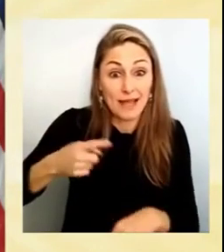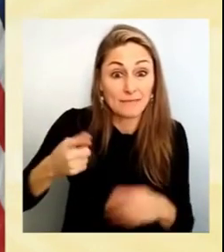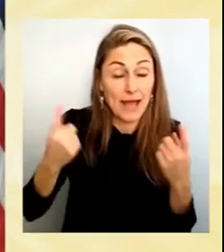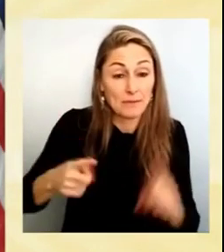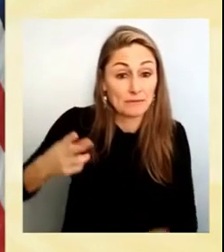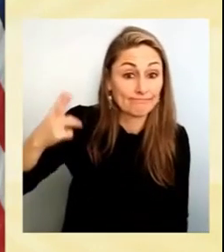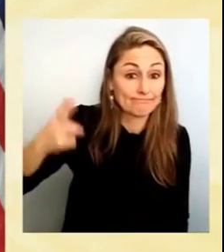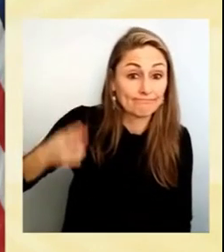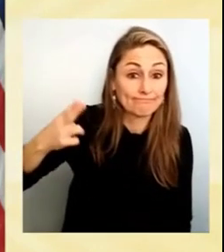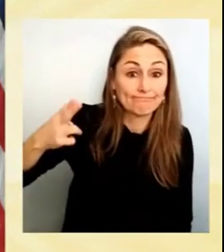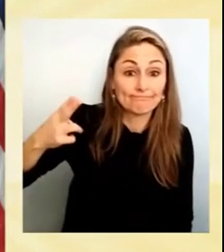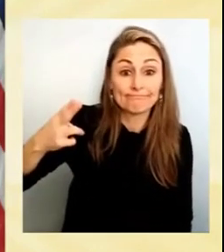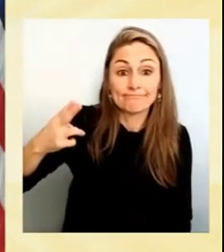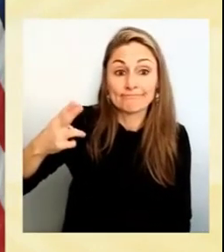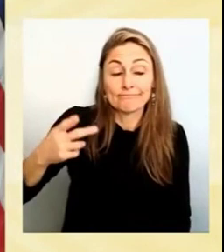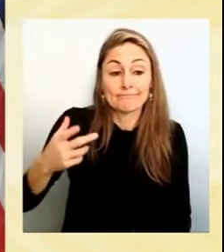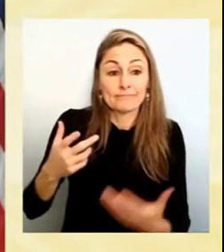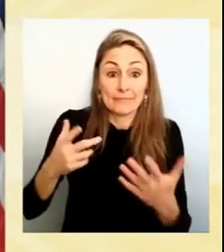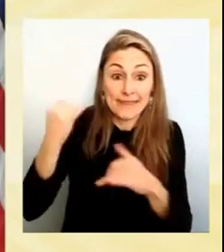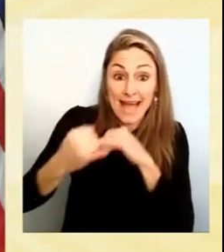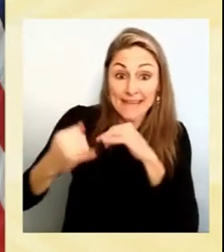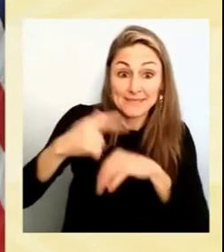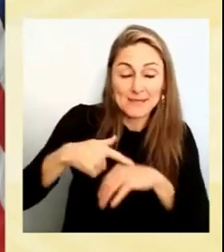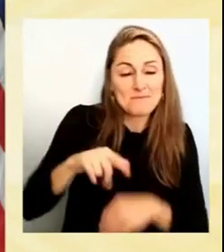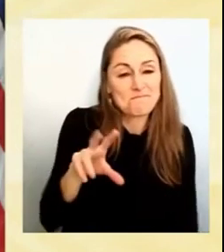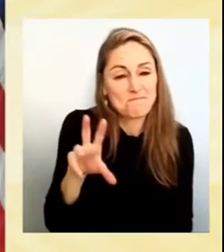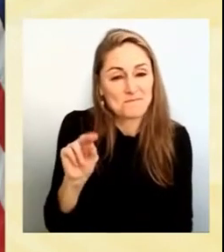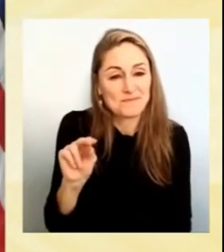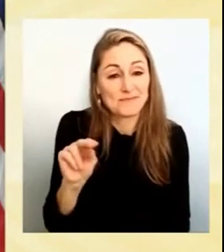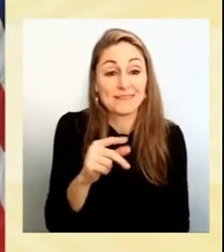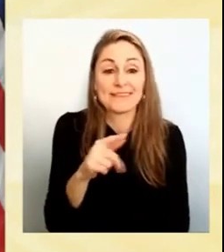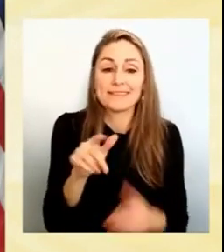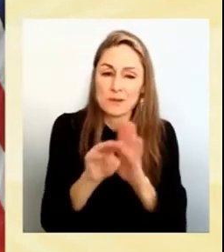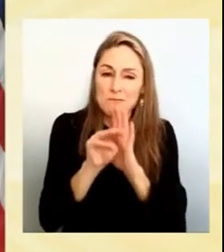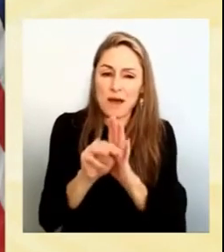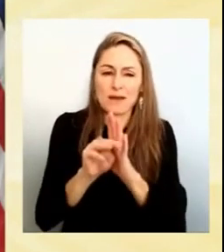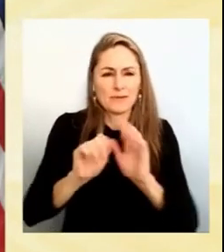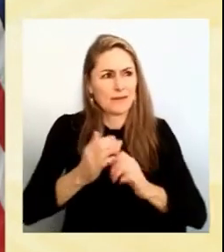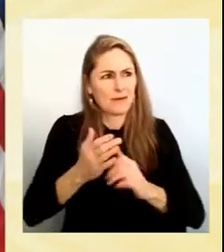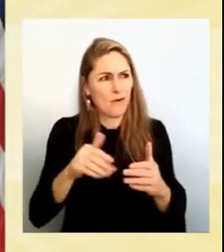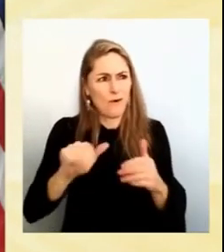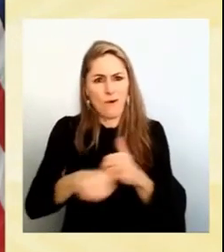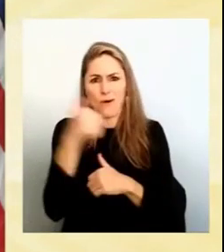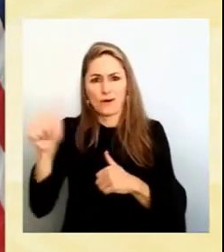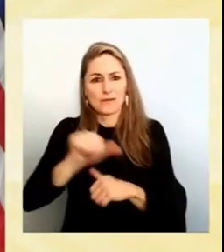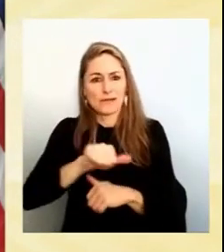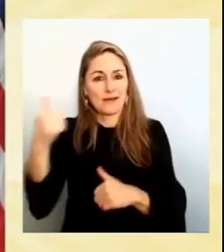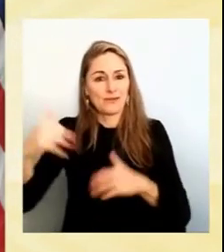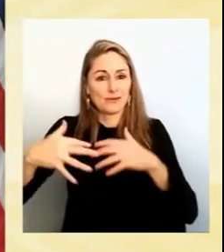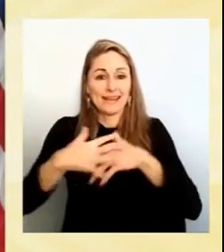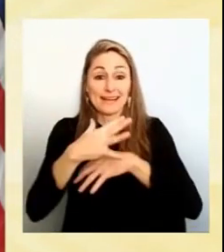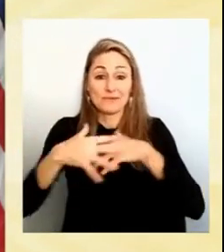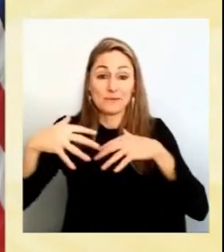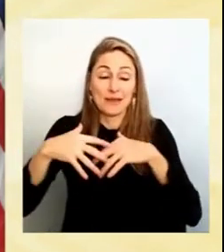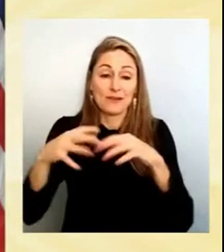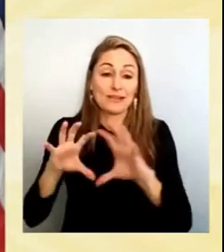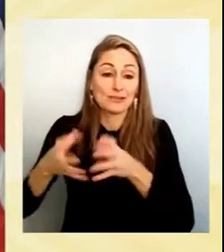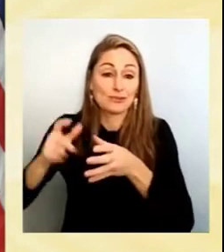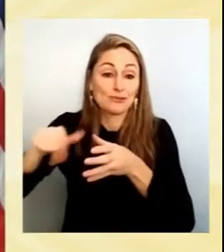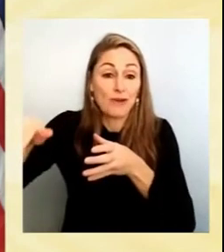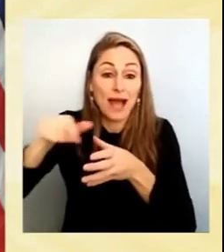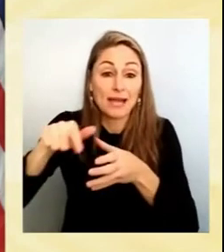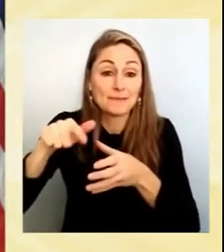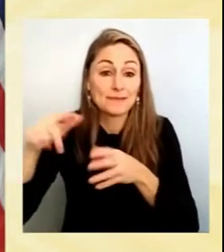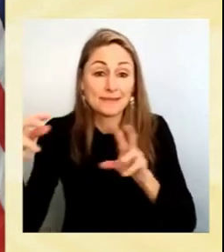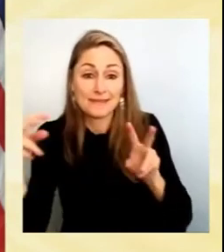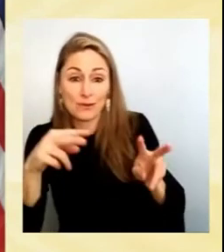fact, thanks to that leadership, there's a model that every tribe in the country can look at, and we're already entering negotiations with two more tribes,